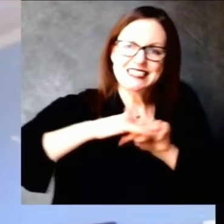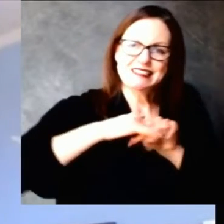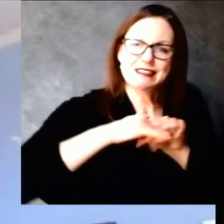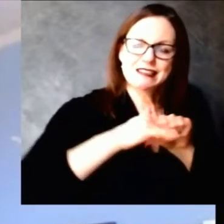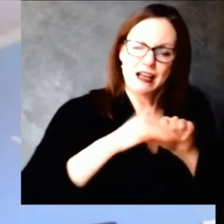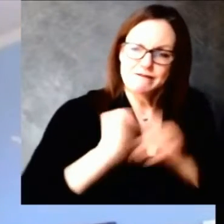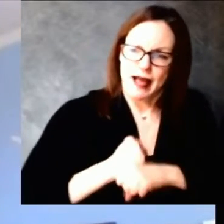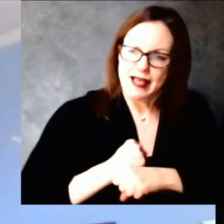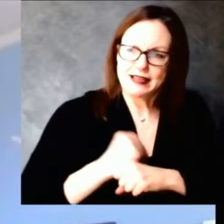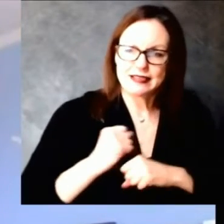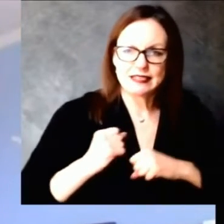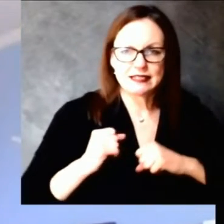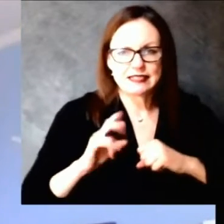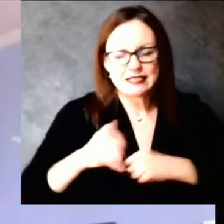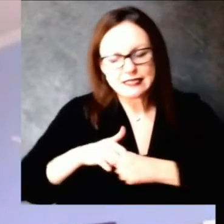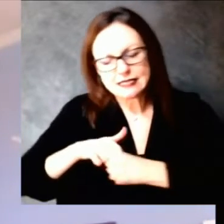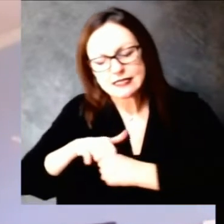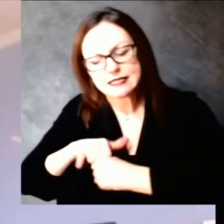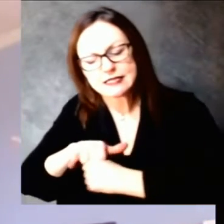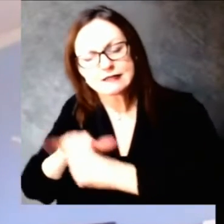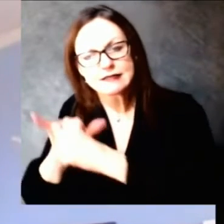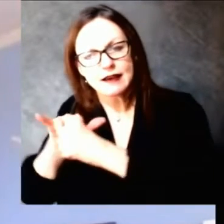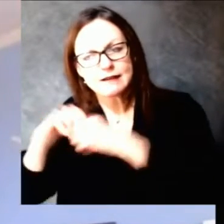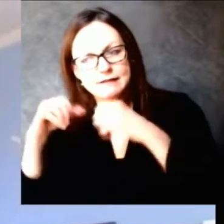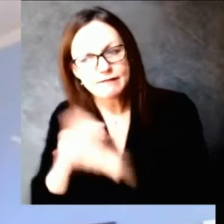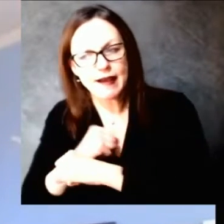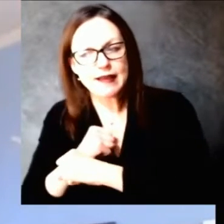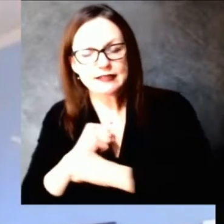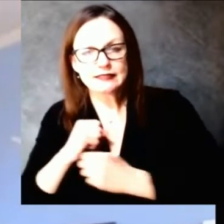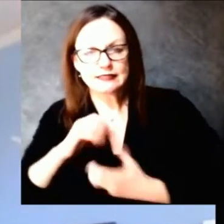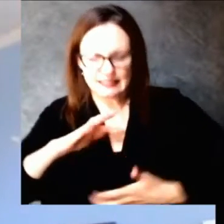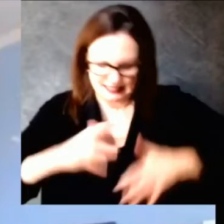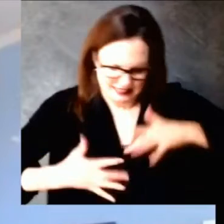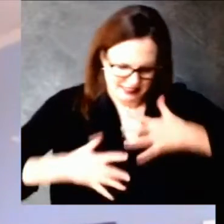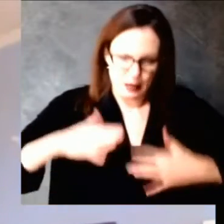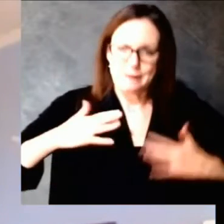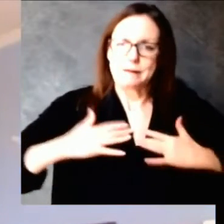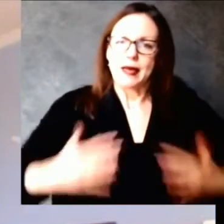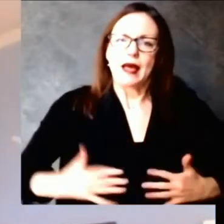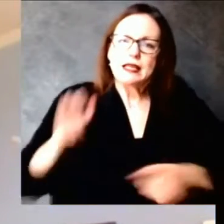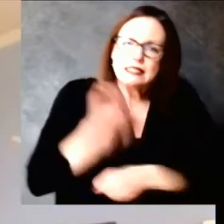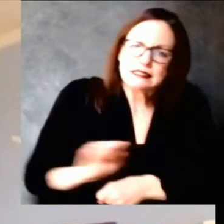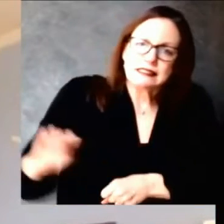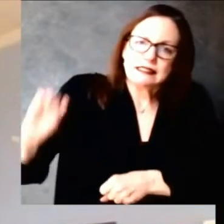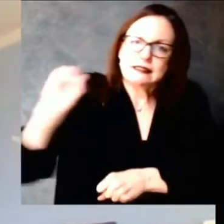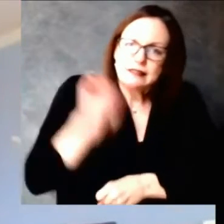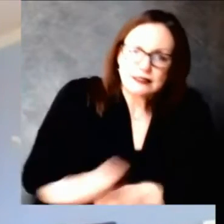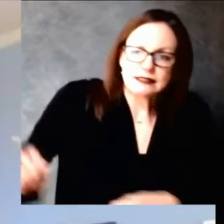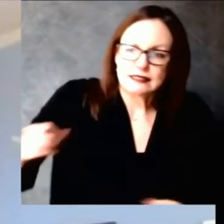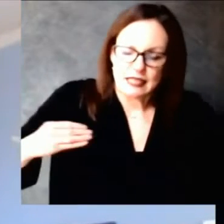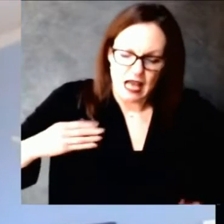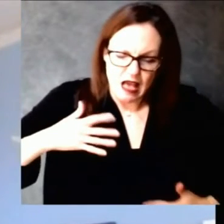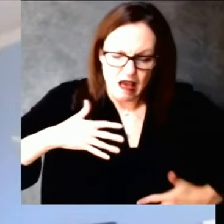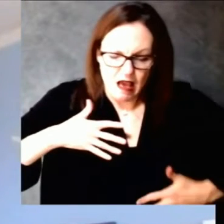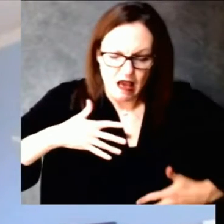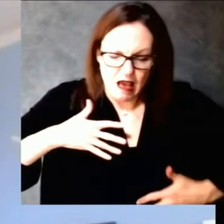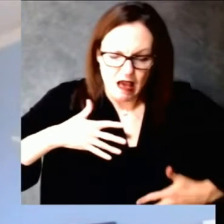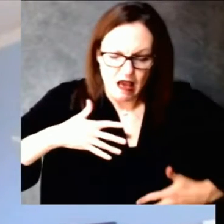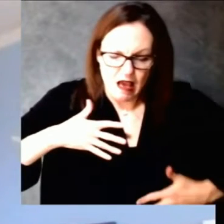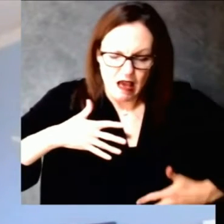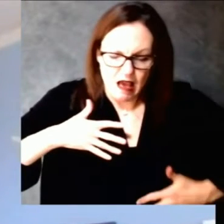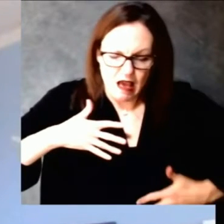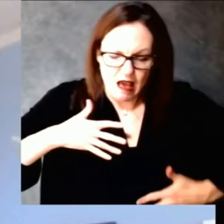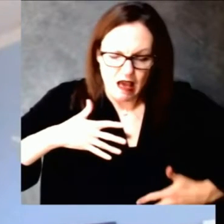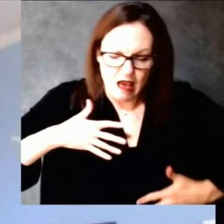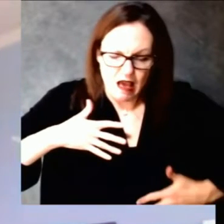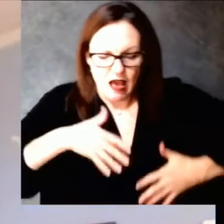say uh it was reported in that morbidity and mortality weekly report about adverse events that what what they are seeing and